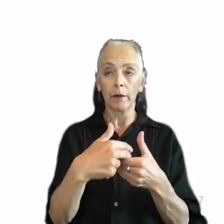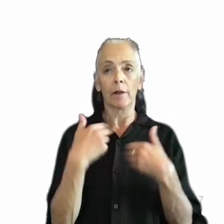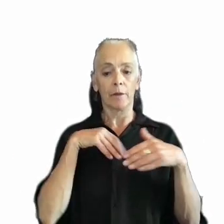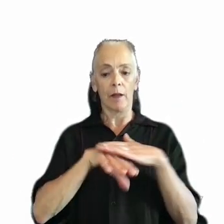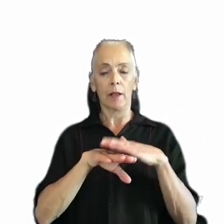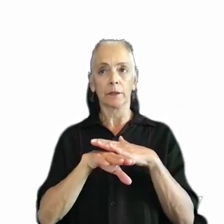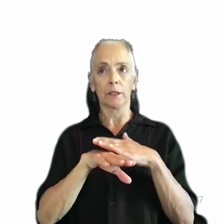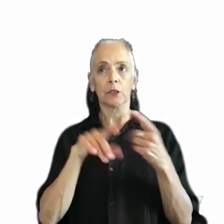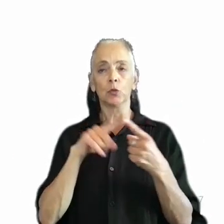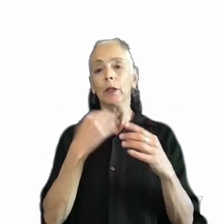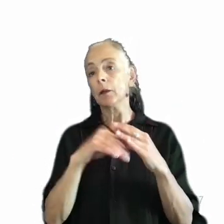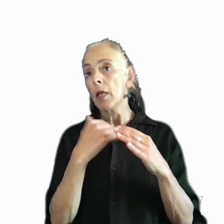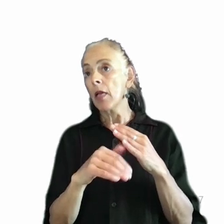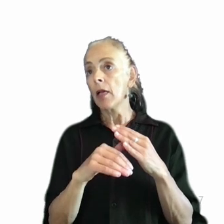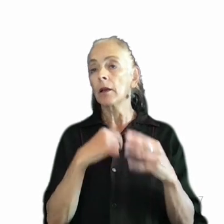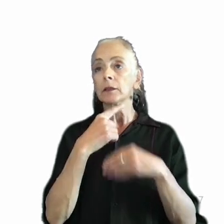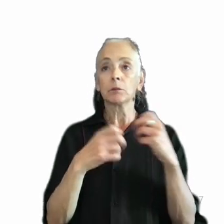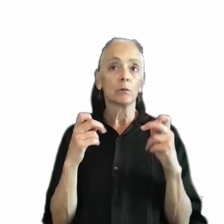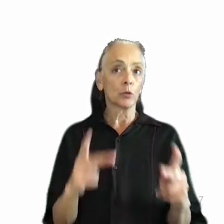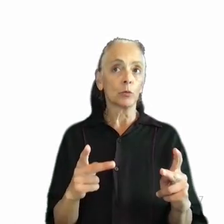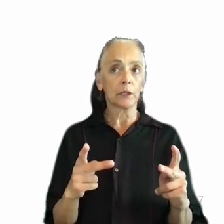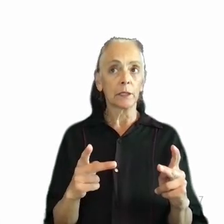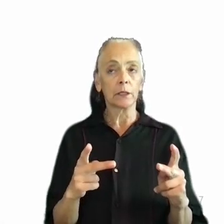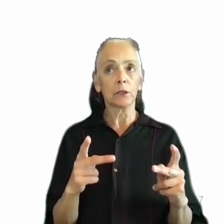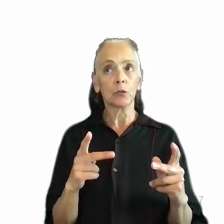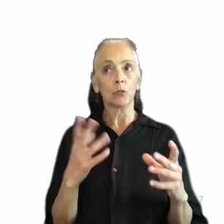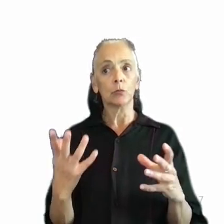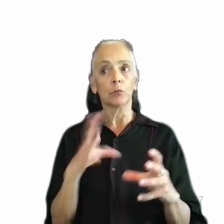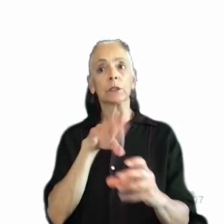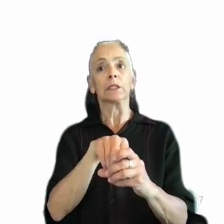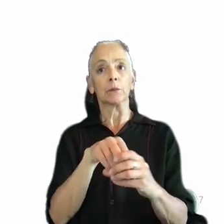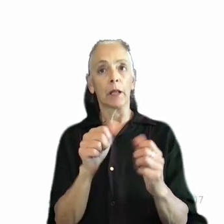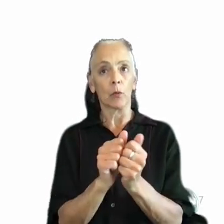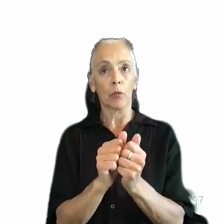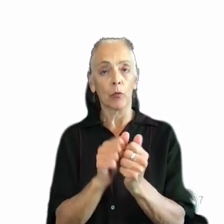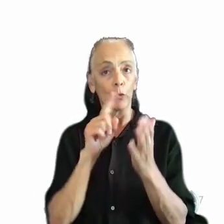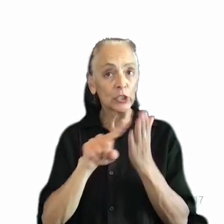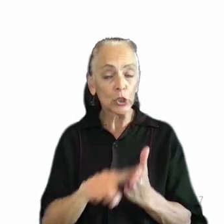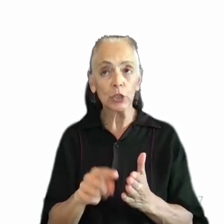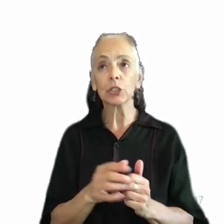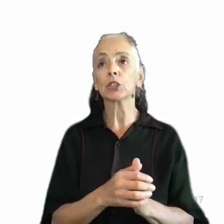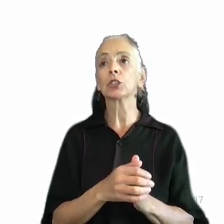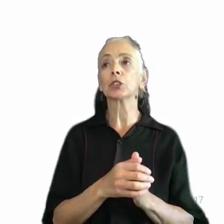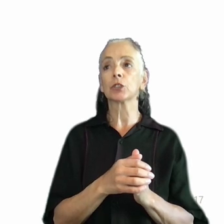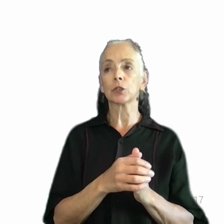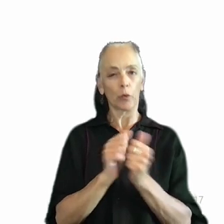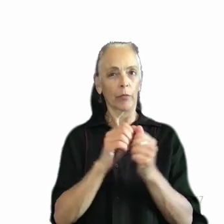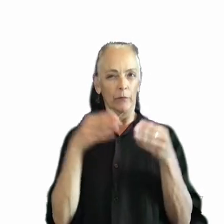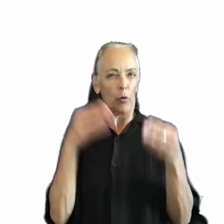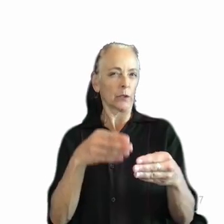emails about opportunities to participate in research that has an accessibility focus